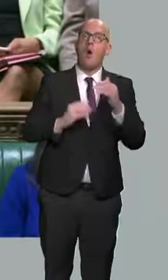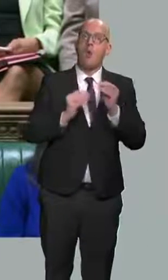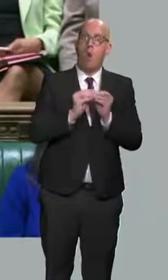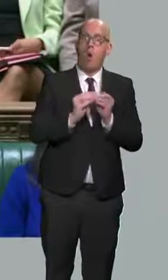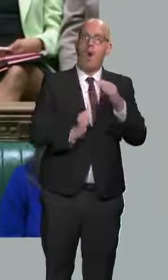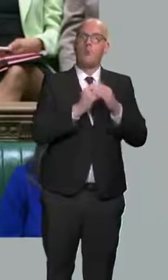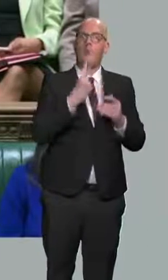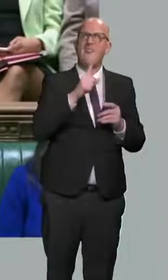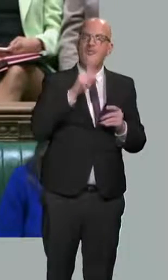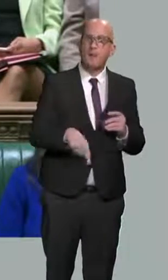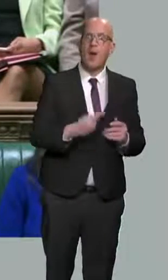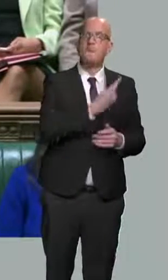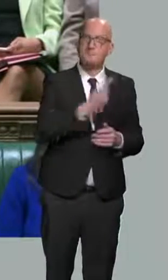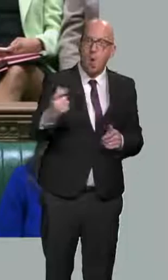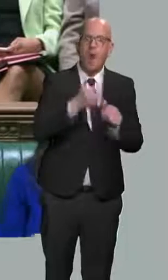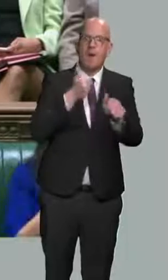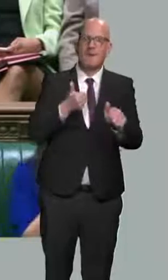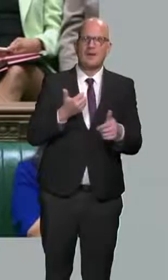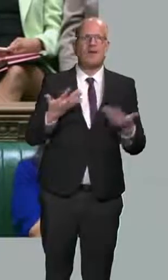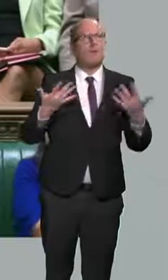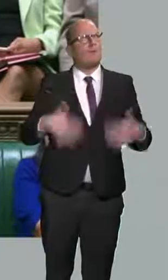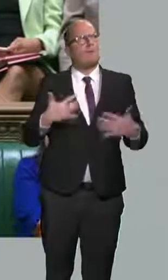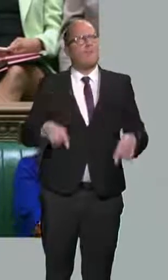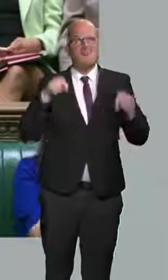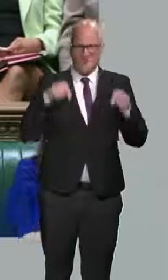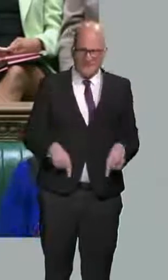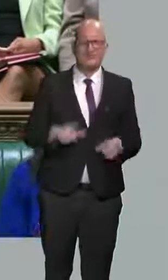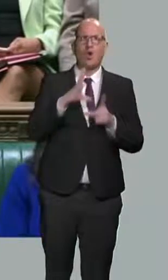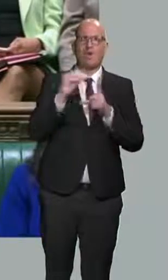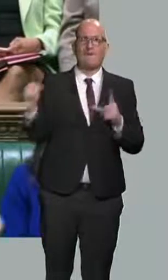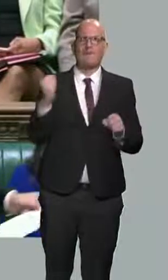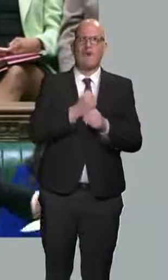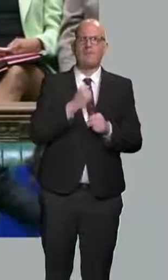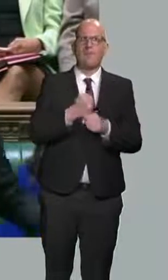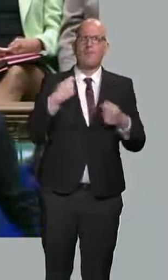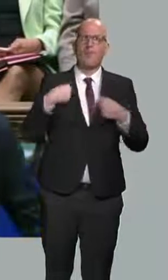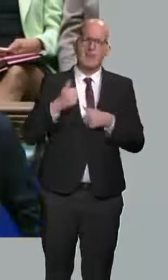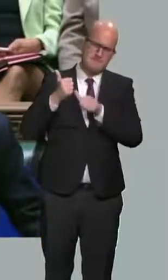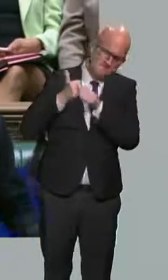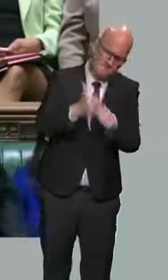Once again, Mr Speaker, it is this Conservative Government delivering for British business.